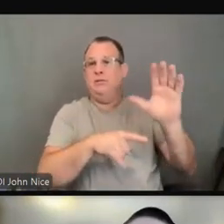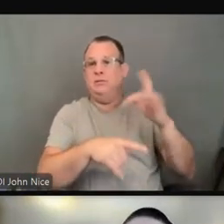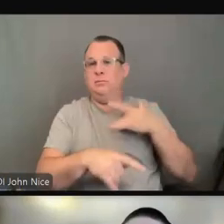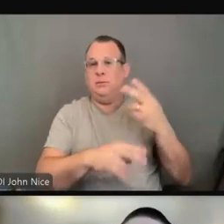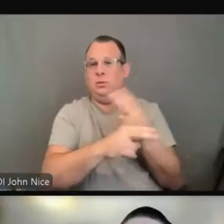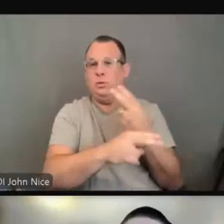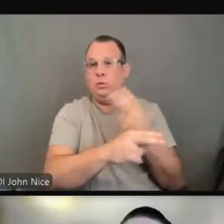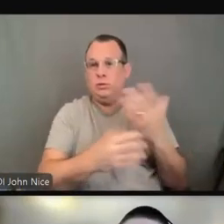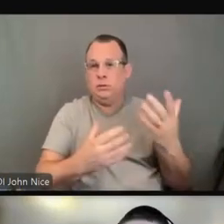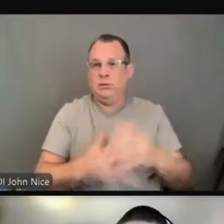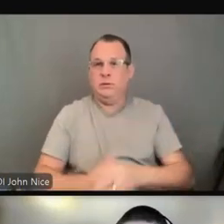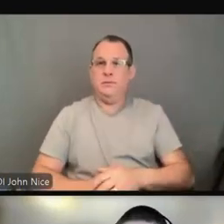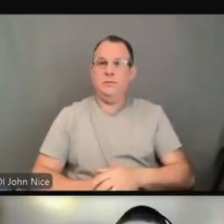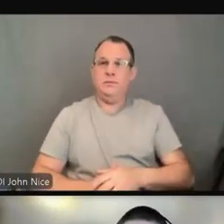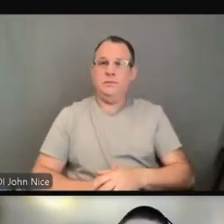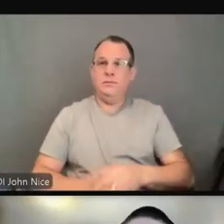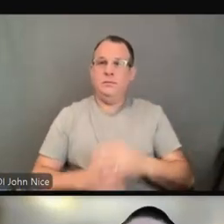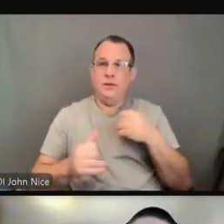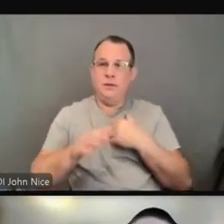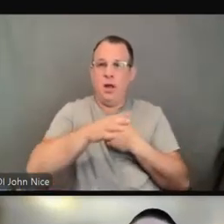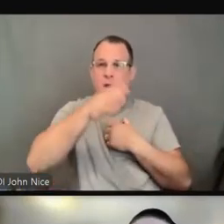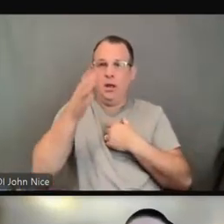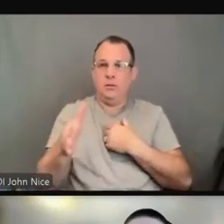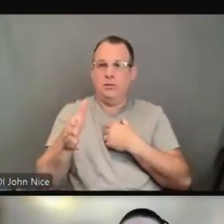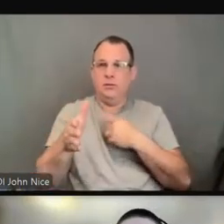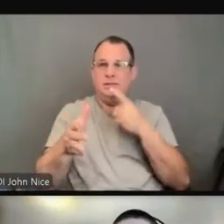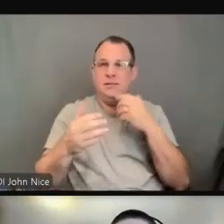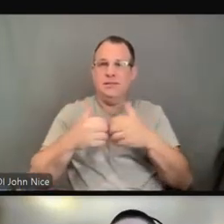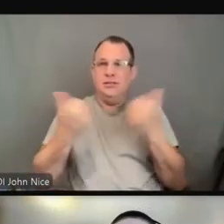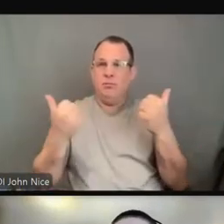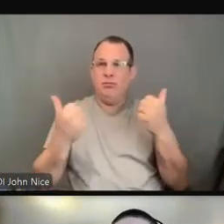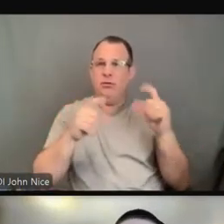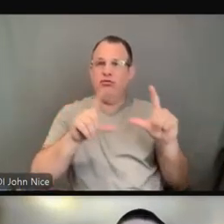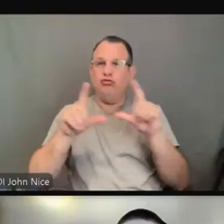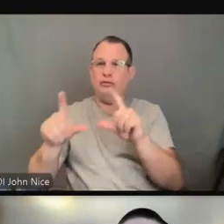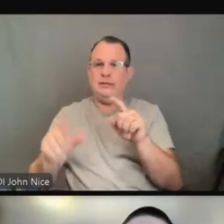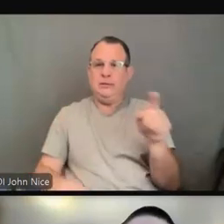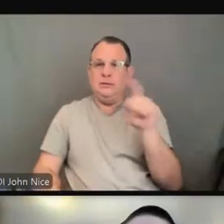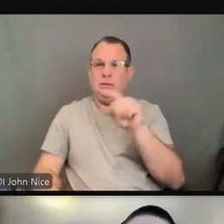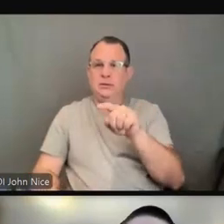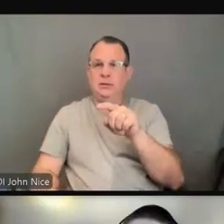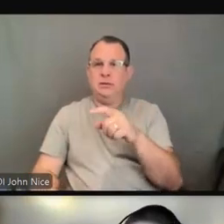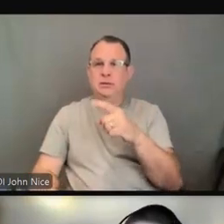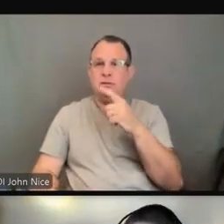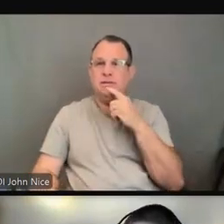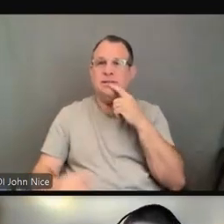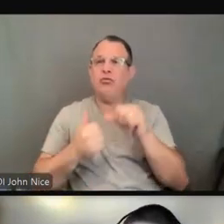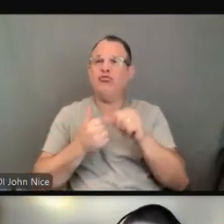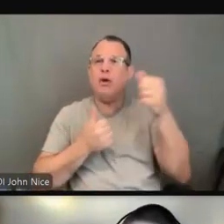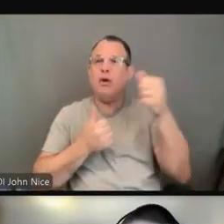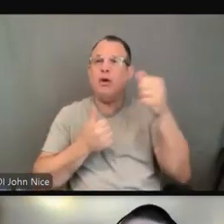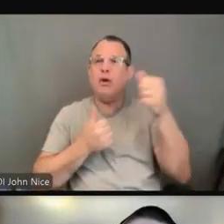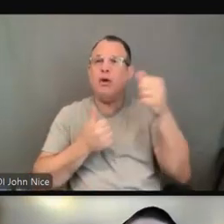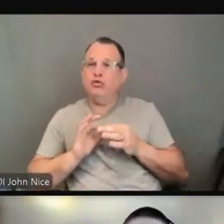be on separate screens or devices. And there would be either a remote interpreter or a captioning relay